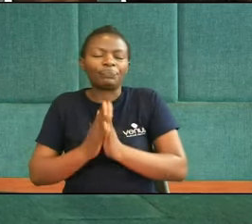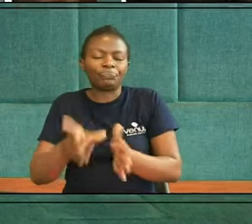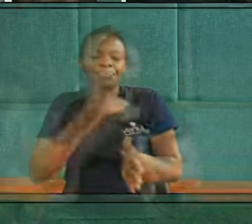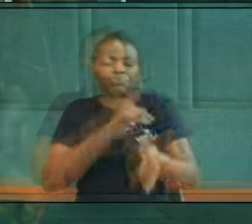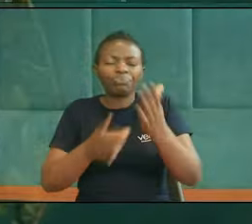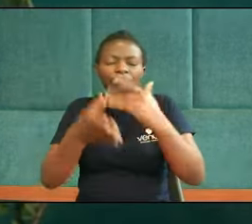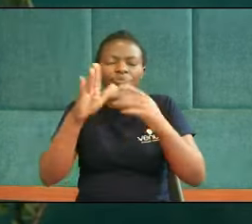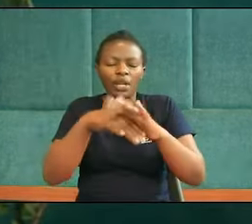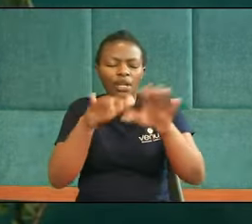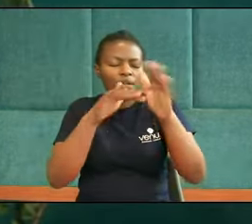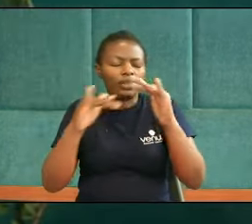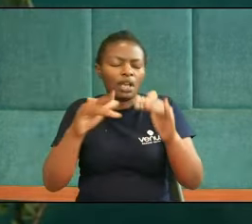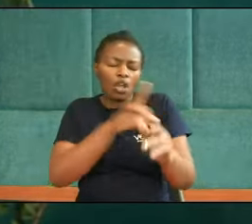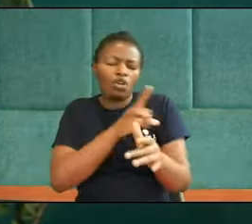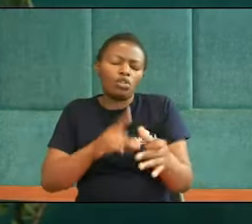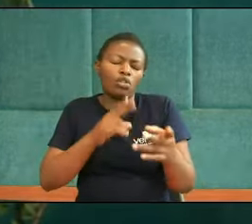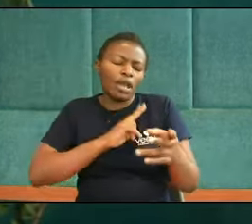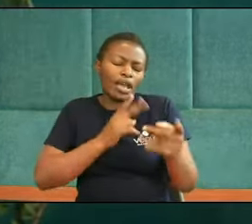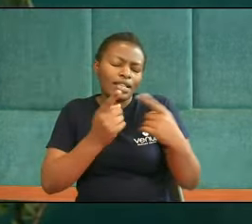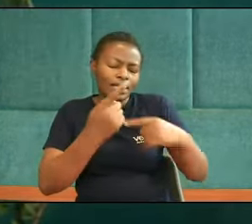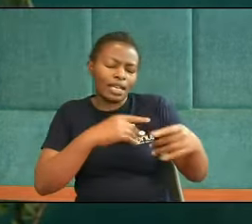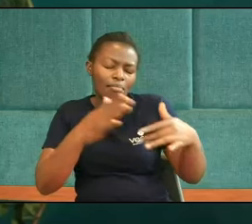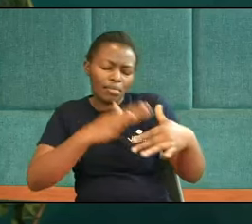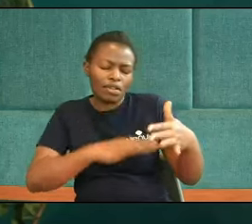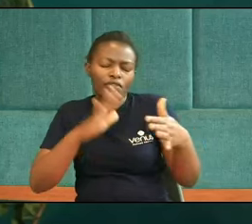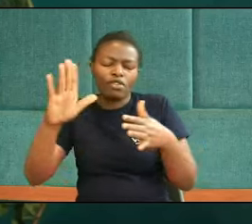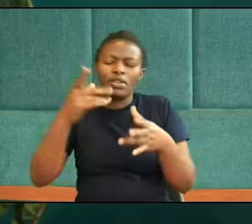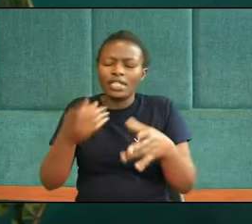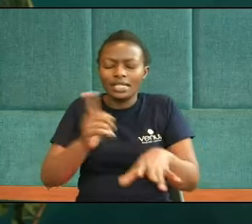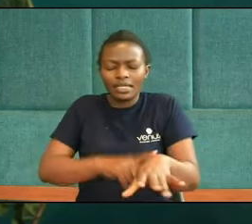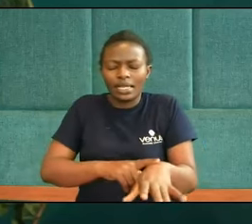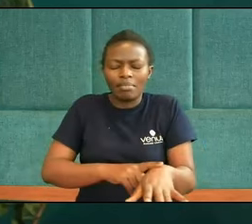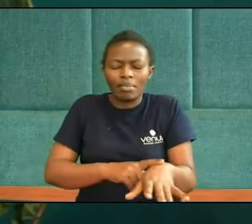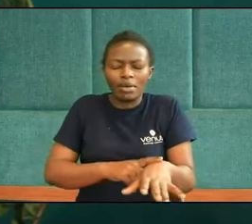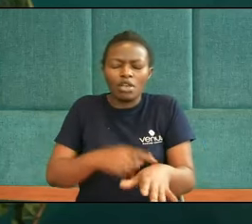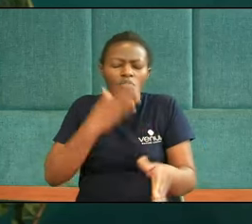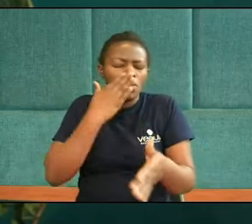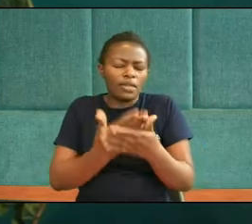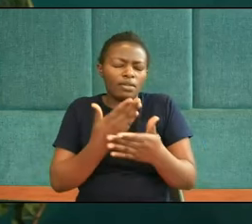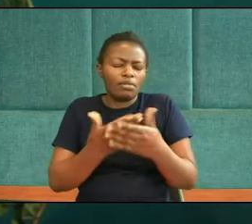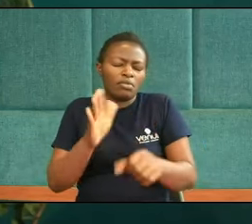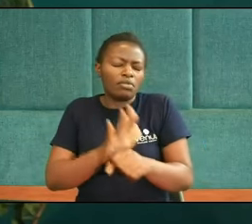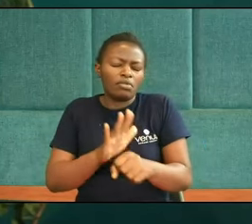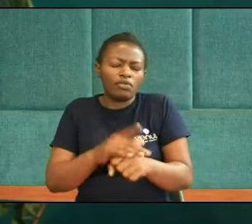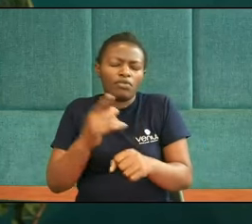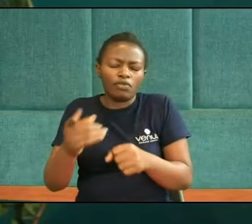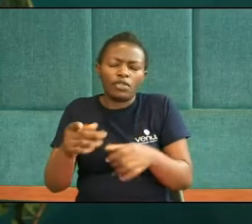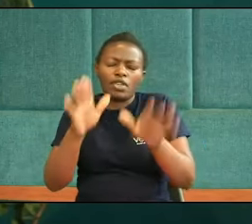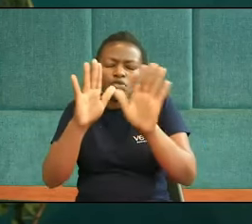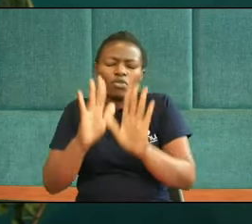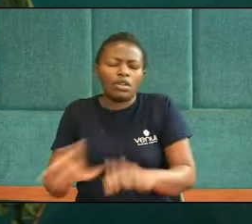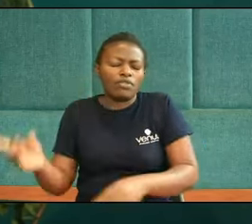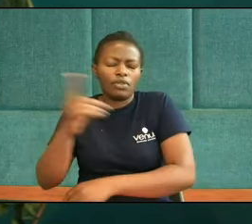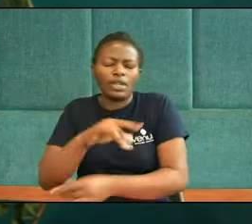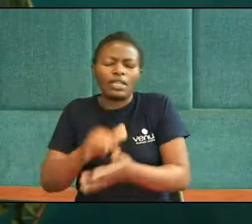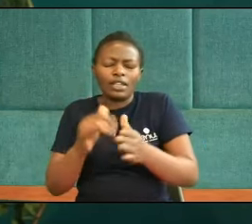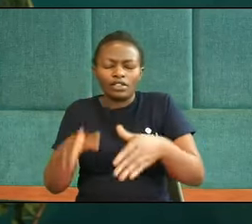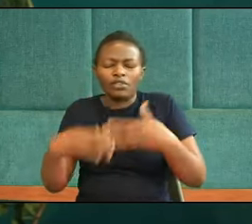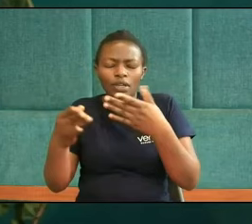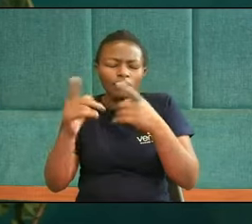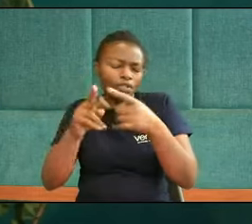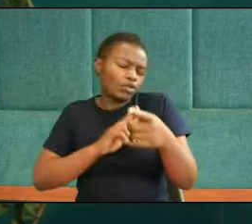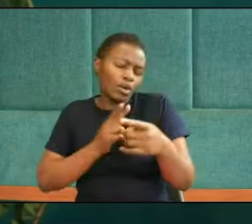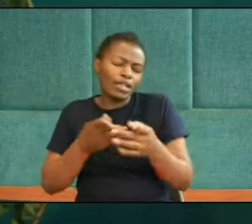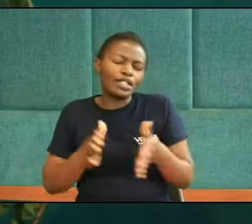Father in heaven, O Lord God, we come before you this time, O Lord God We'd like to thank you so much for the wonderful day that you've given us